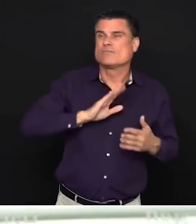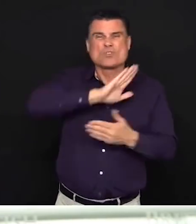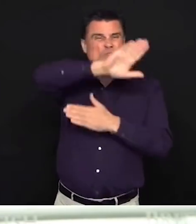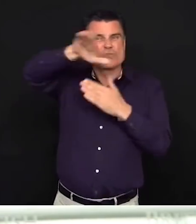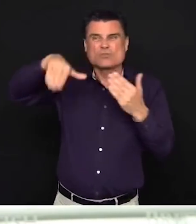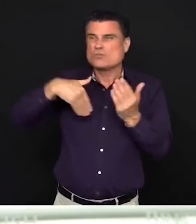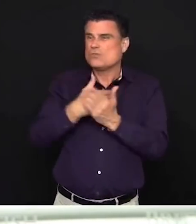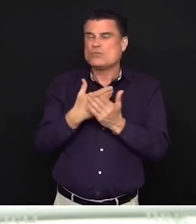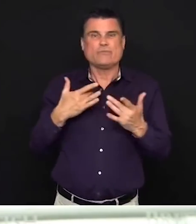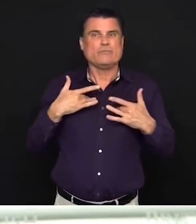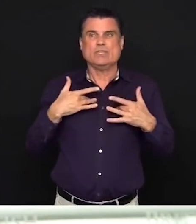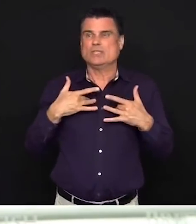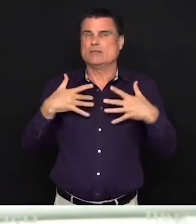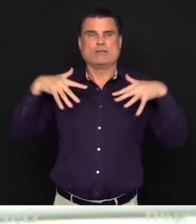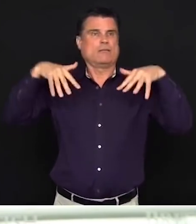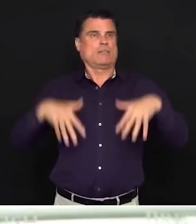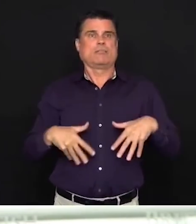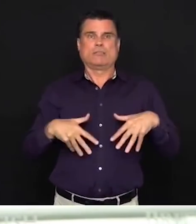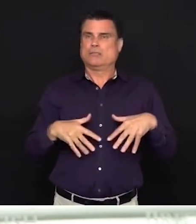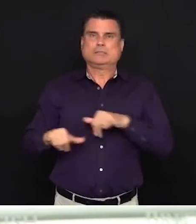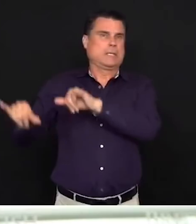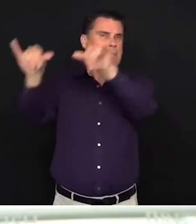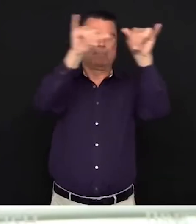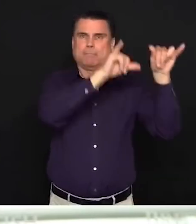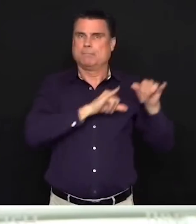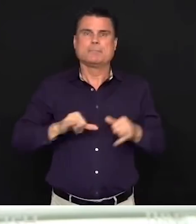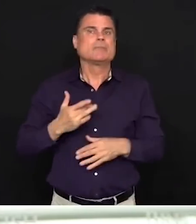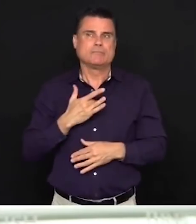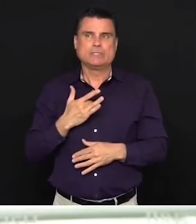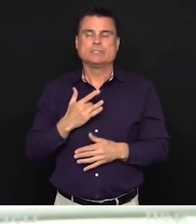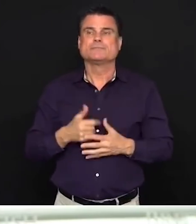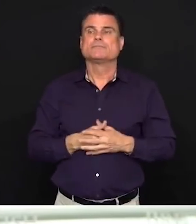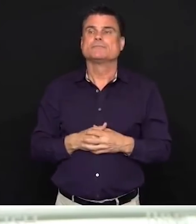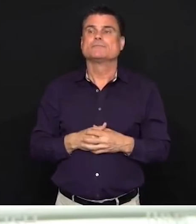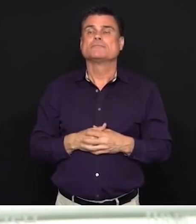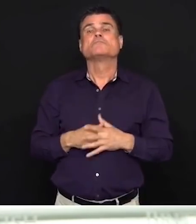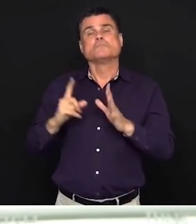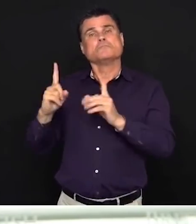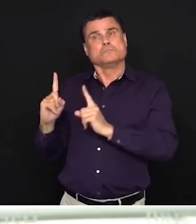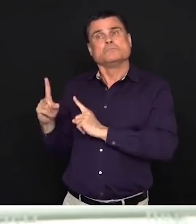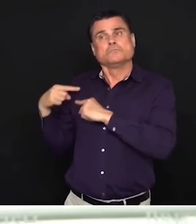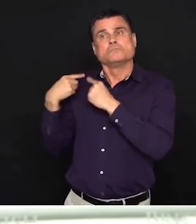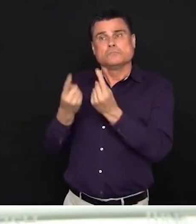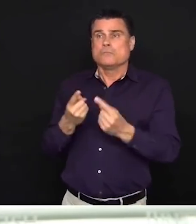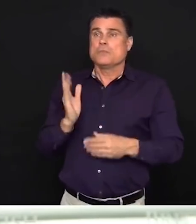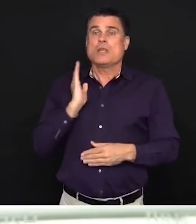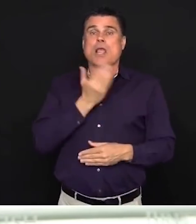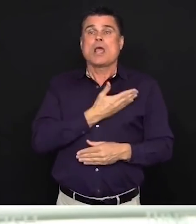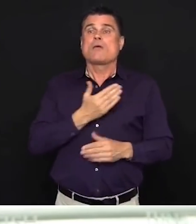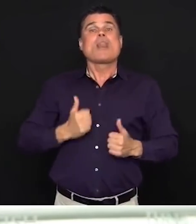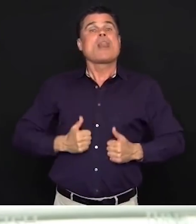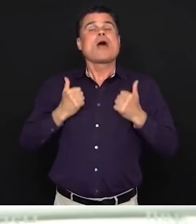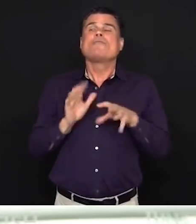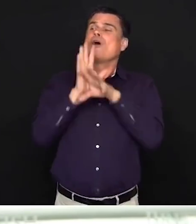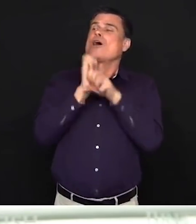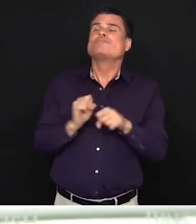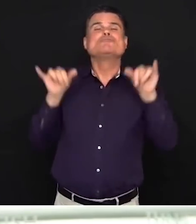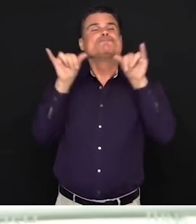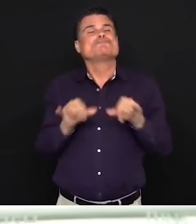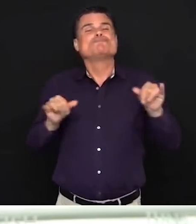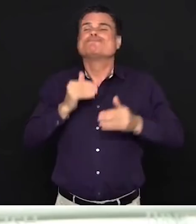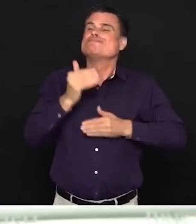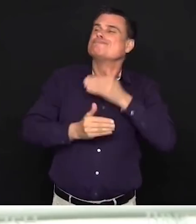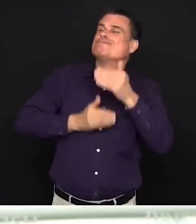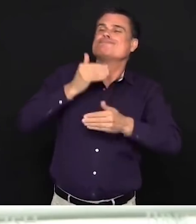the traditional ways that we're so used to living, many of the things that bring us joy have been put on hold. Whether